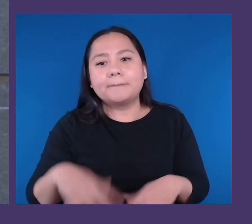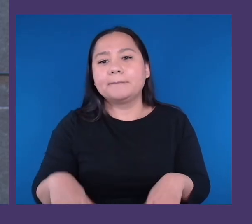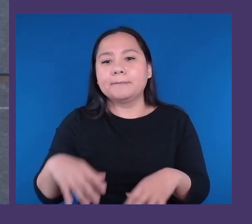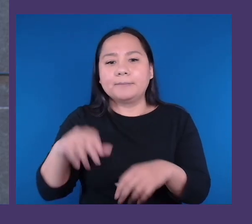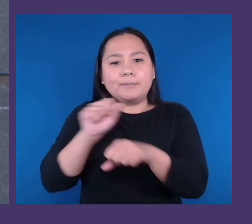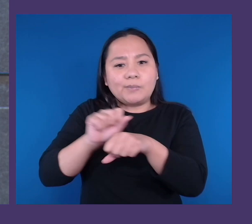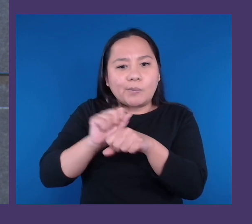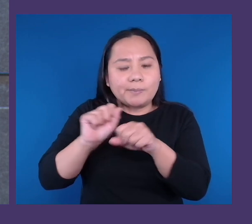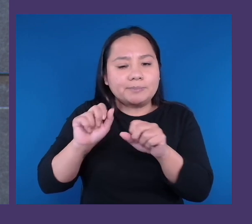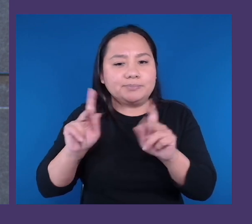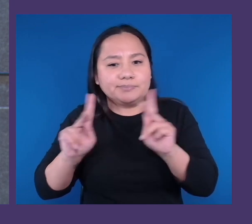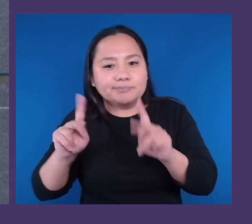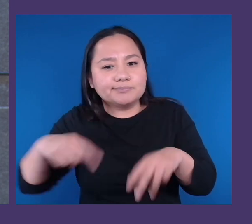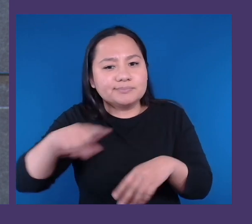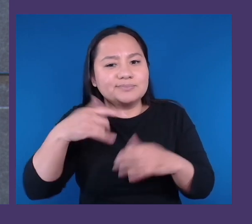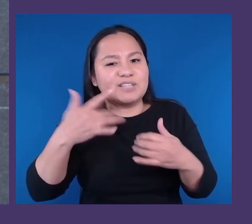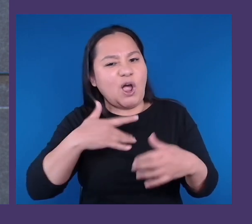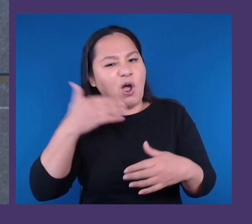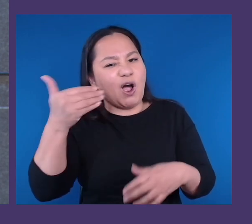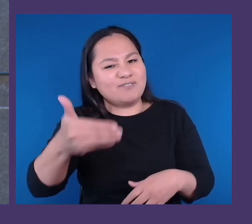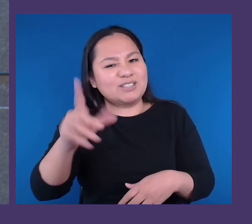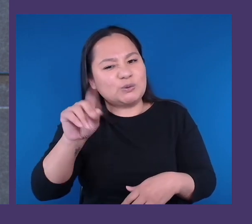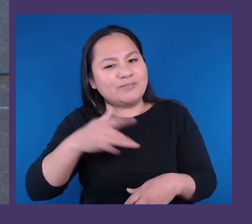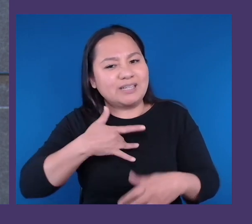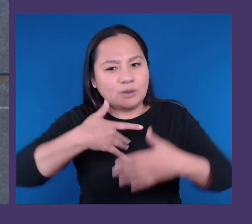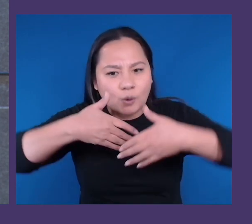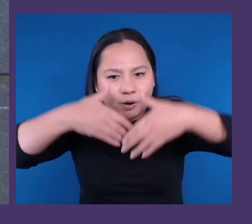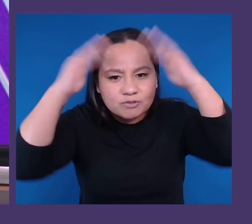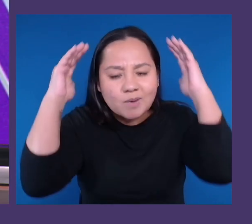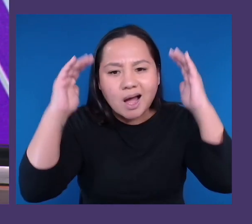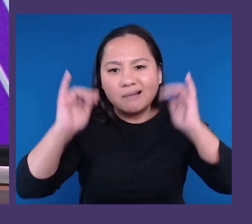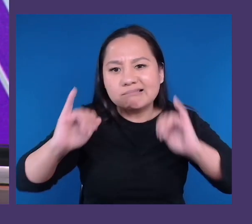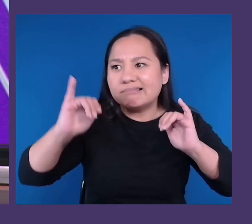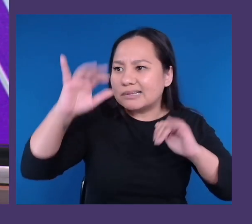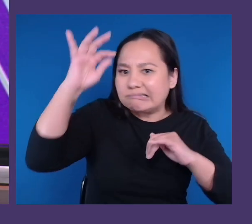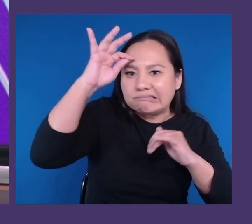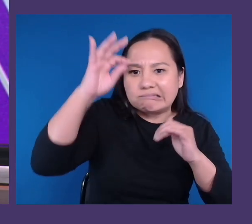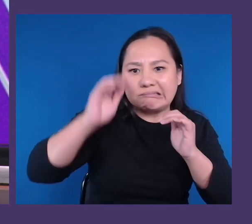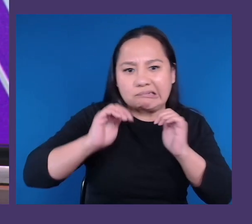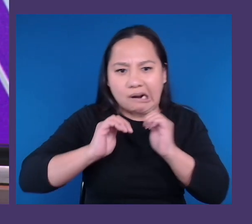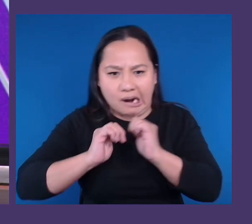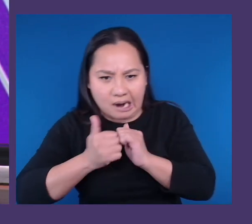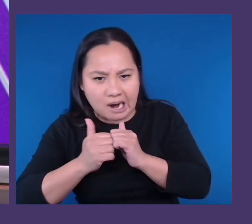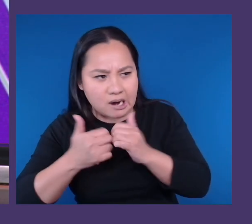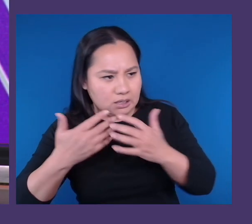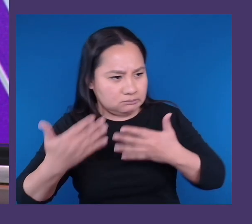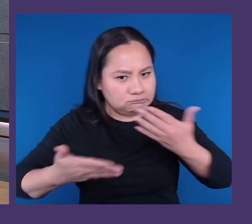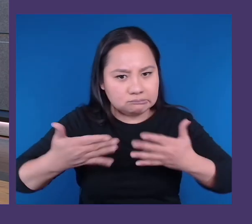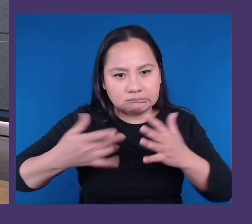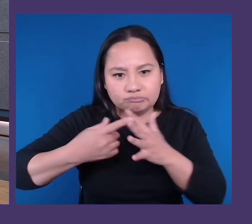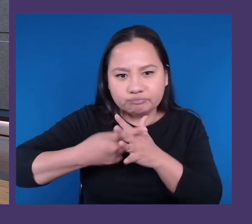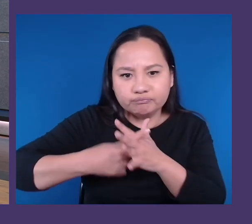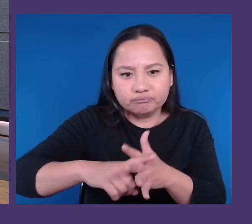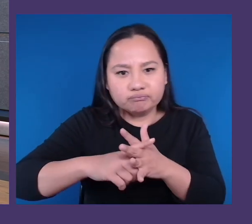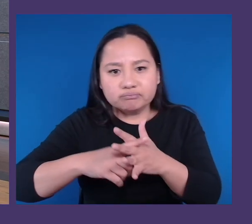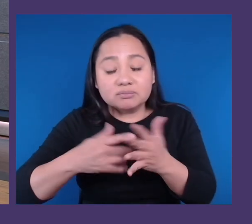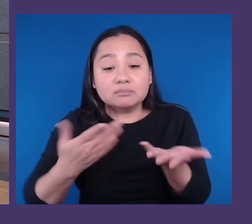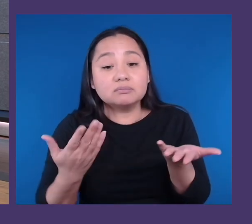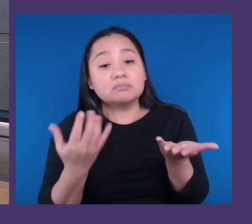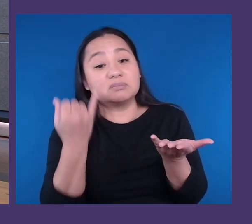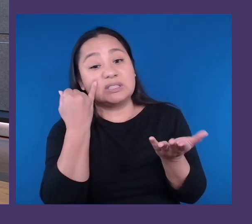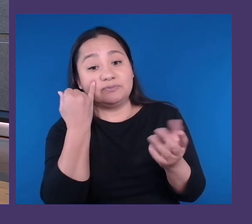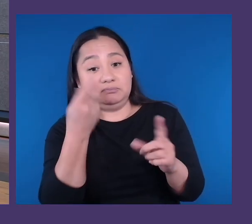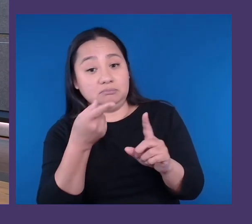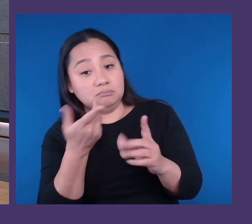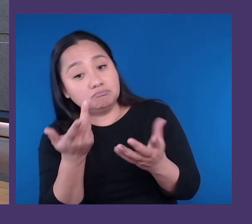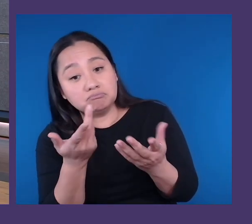just by not knowing exactly where to get started. And so, you were to, Dave, I'm going to throw it back to you. If you